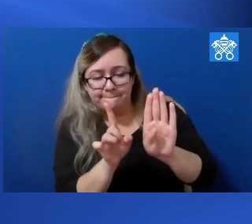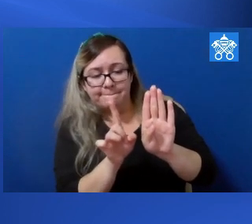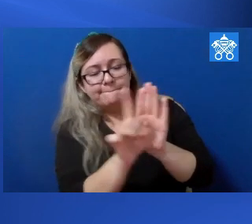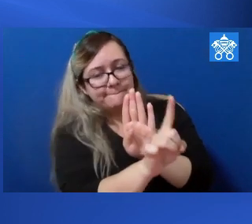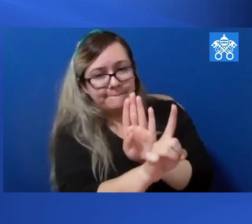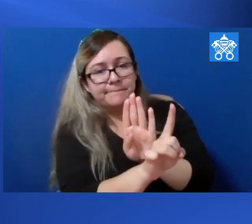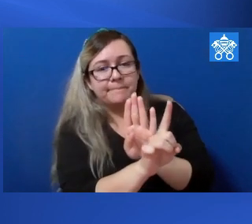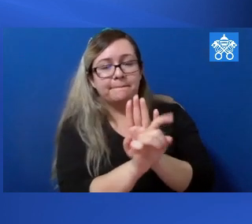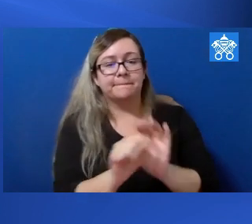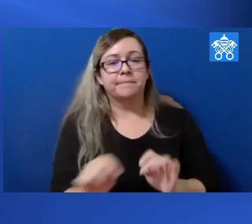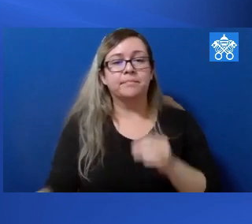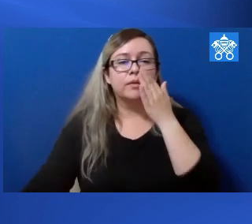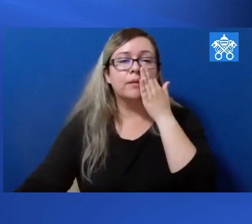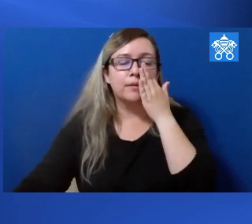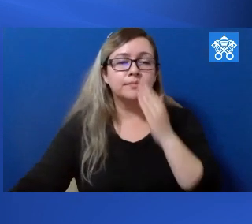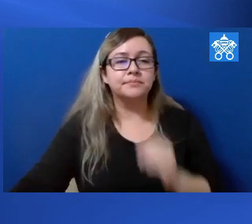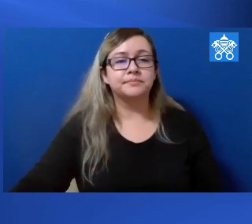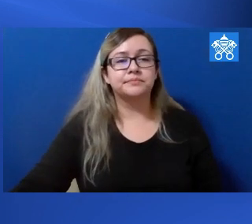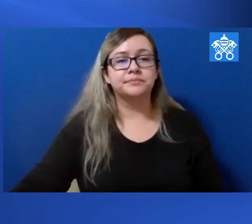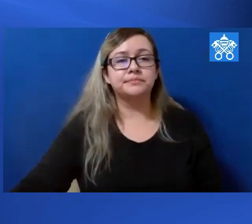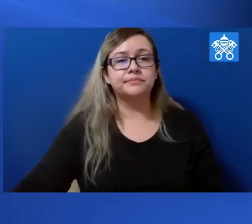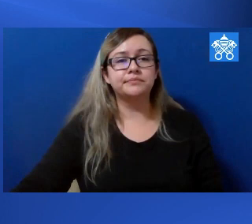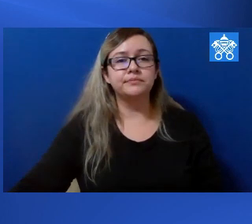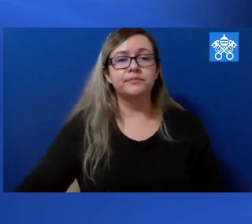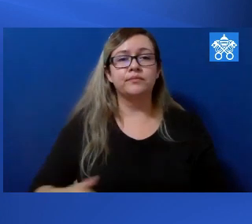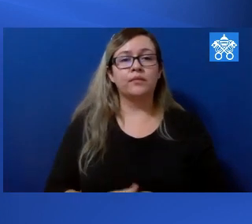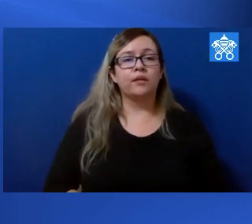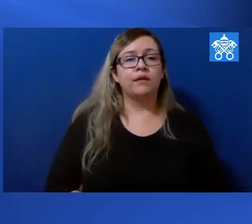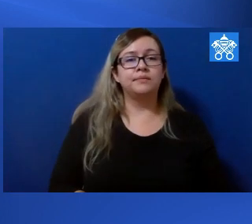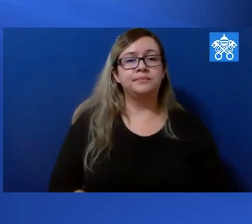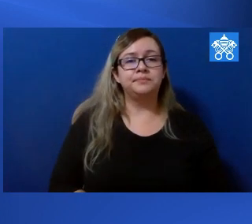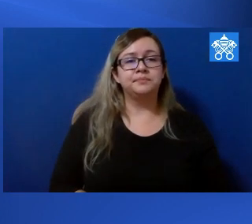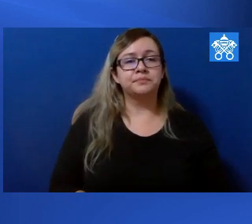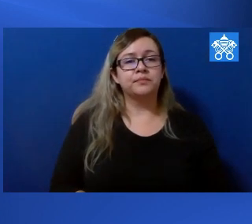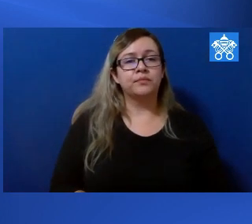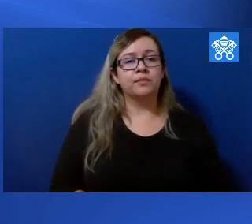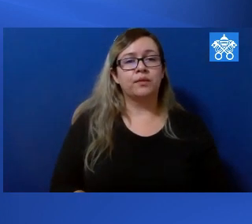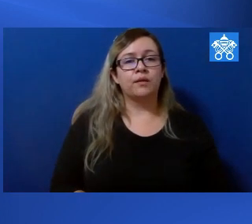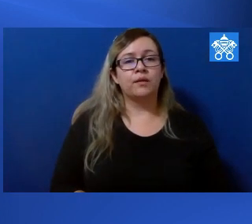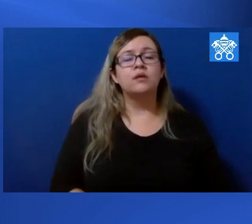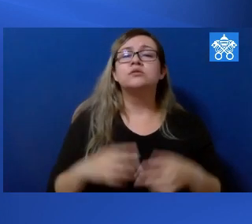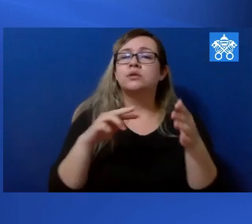So, too, the Christian door is a life whose measure is Christ, founded and modeled on him.